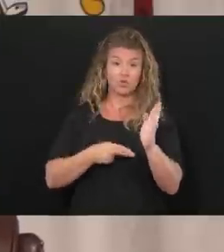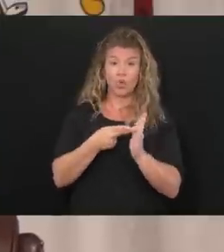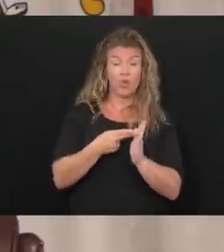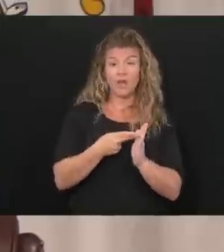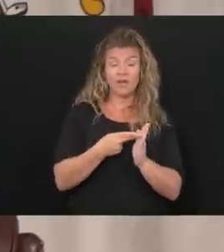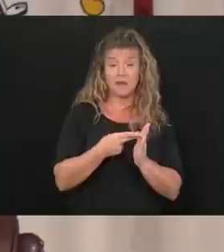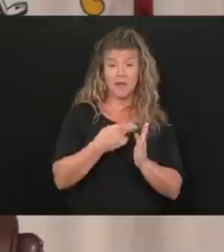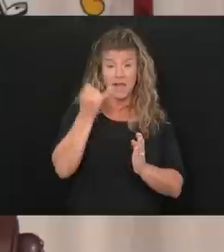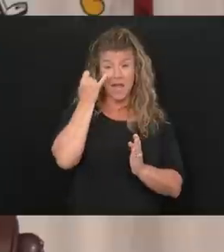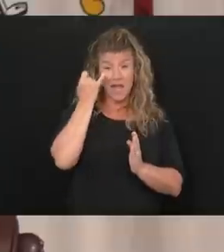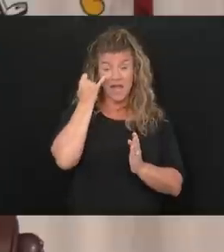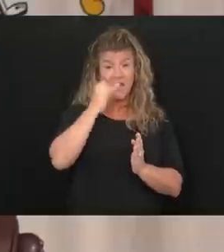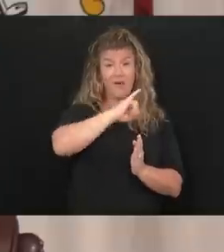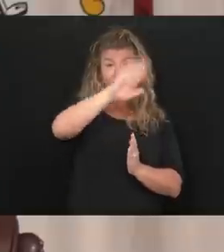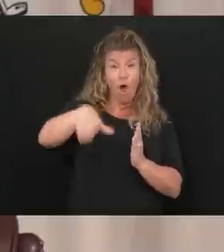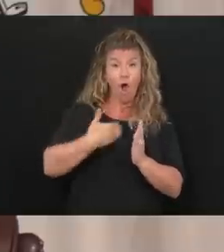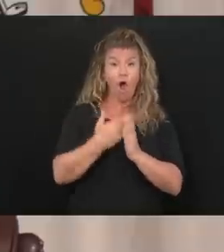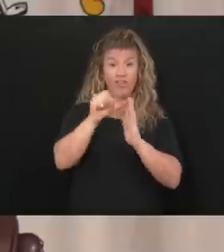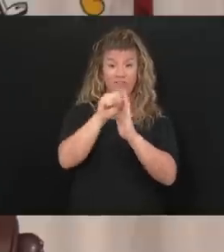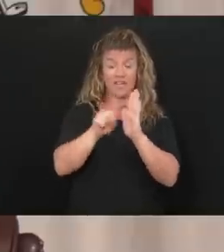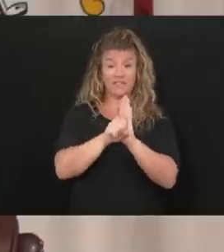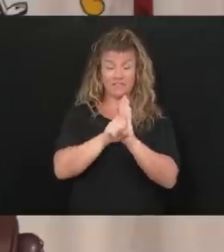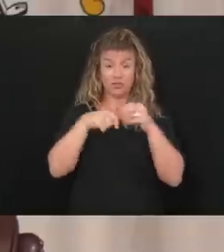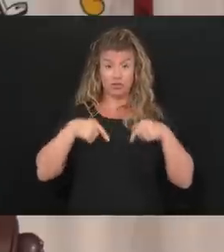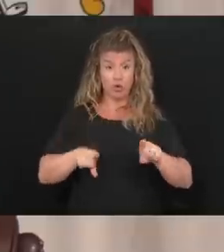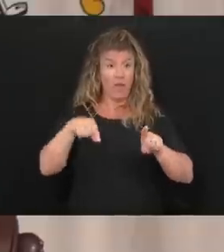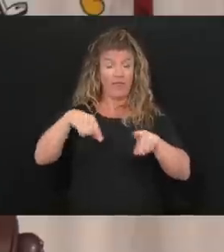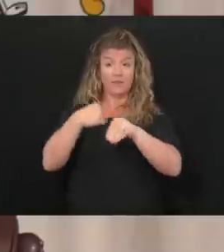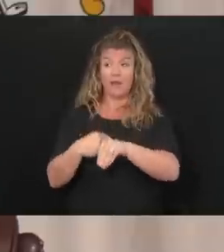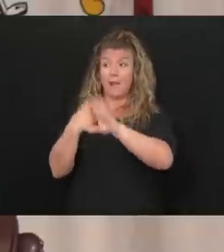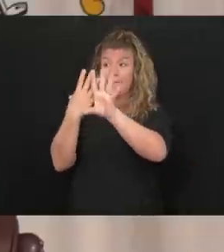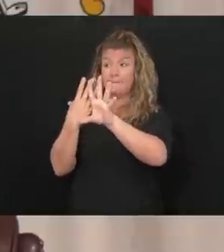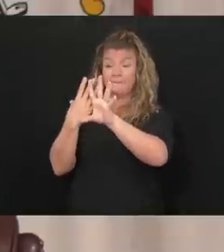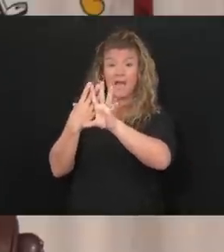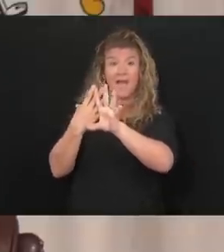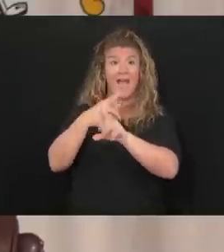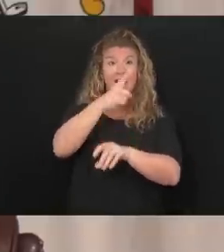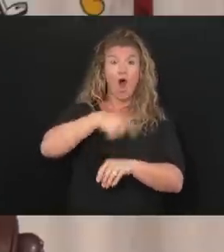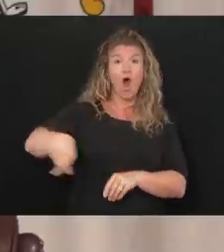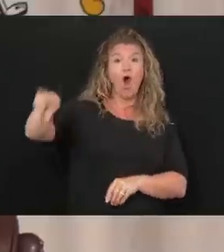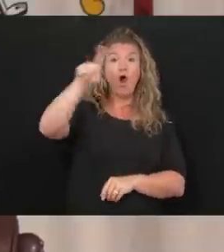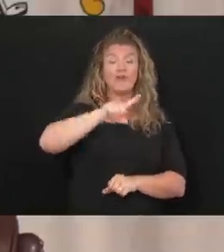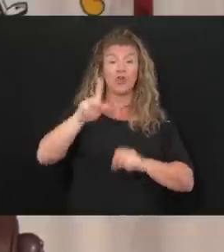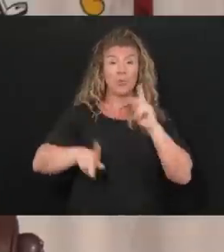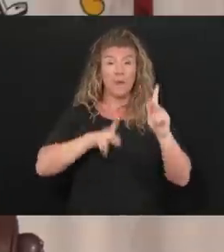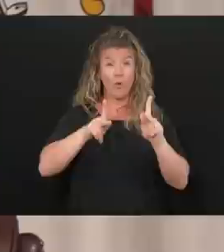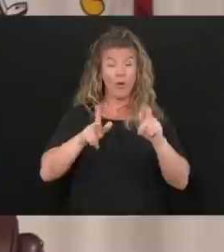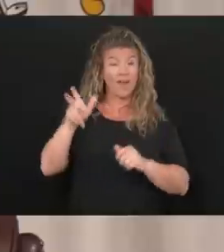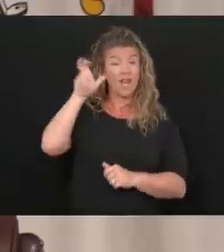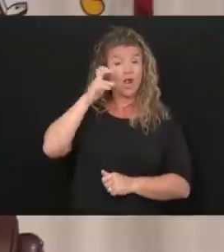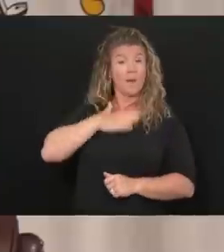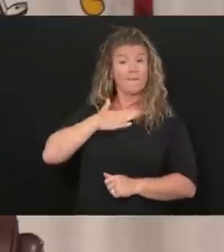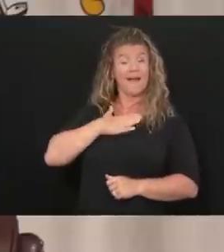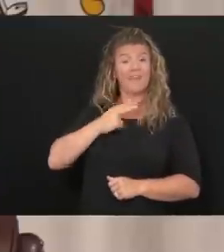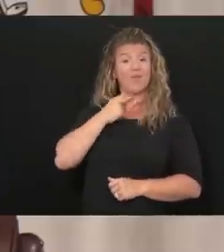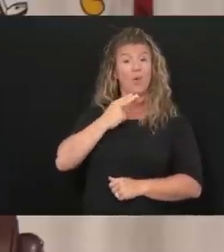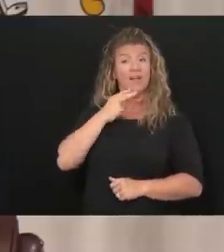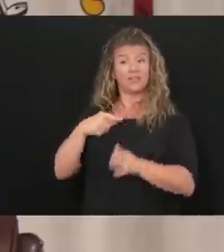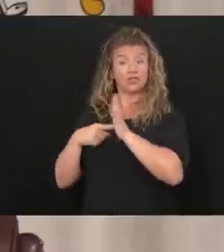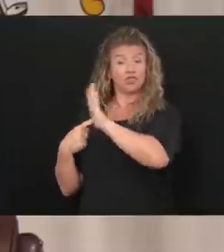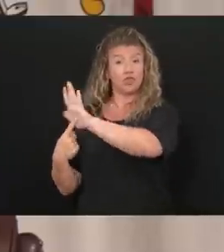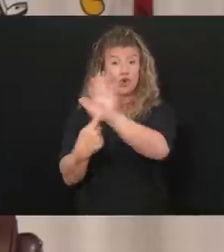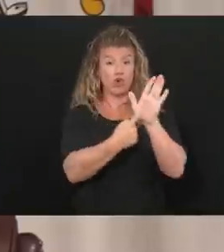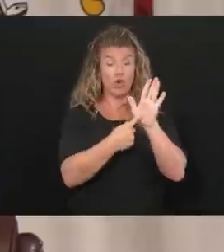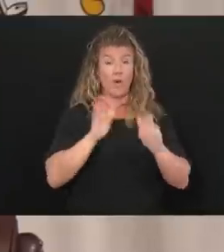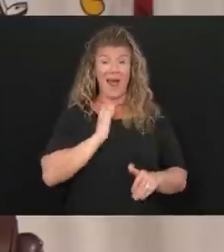if all the states that are on this call and all the people could just hear my voice to what West Virginians have